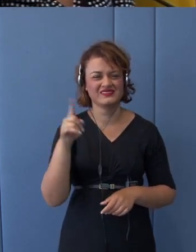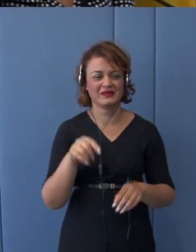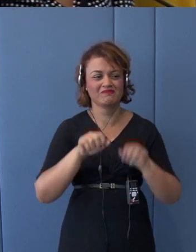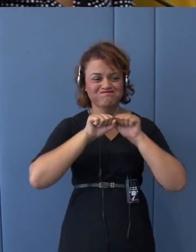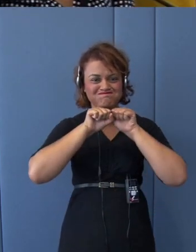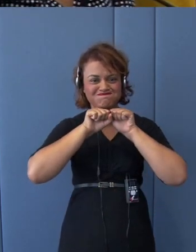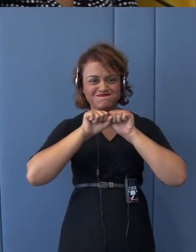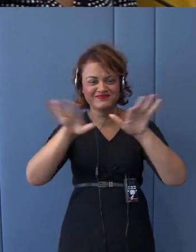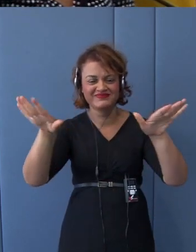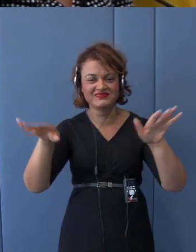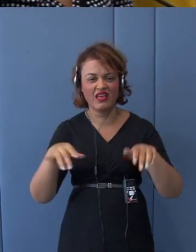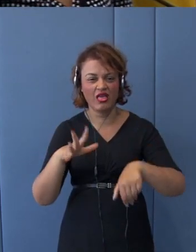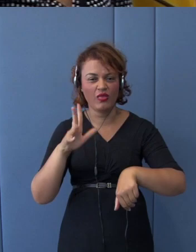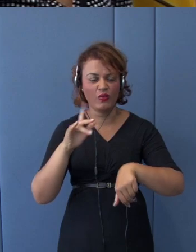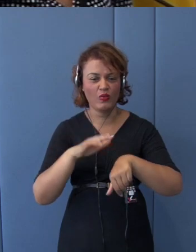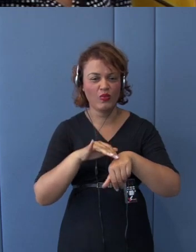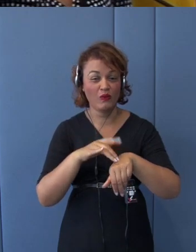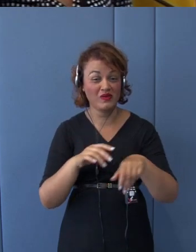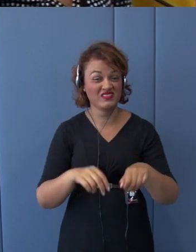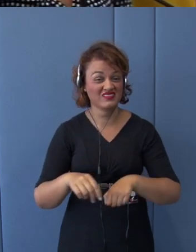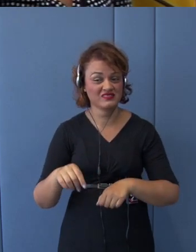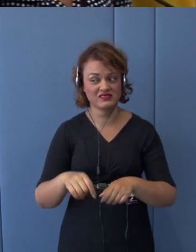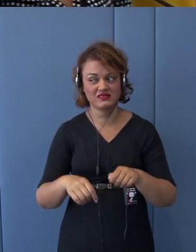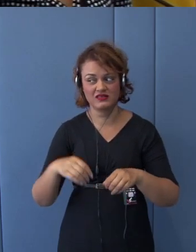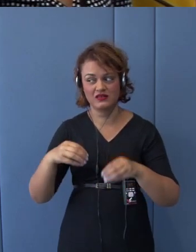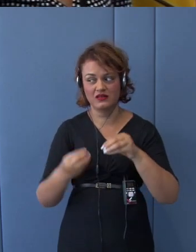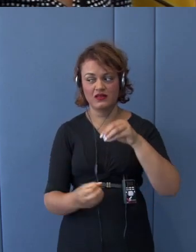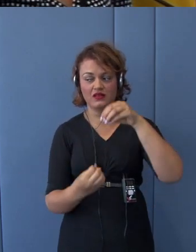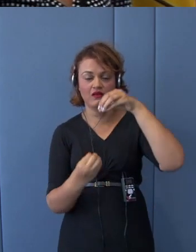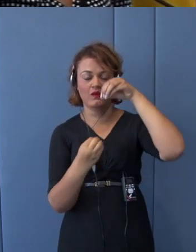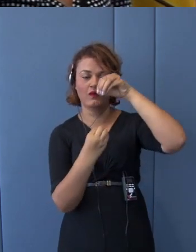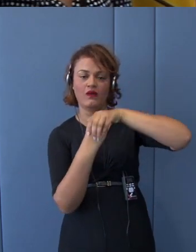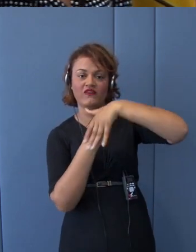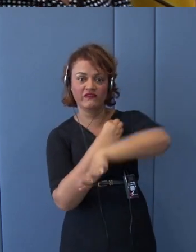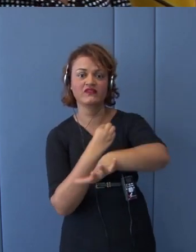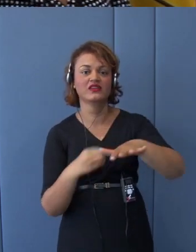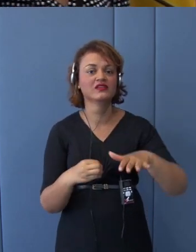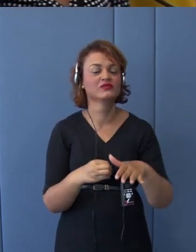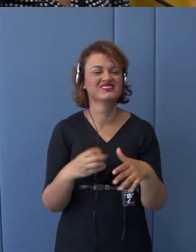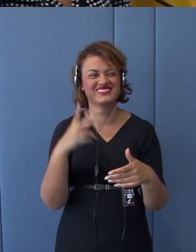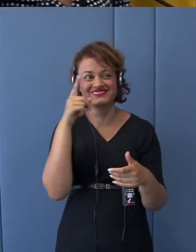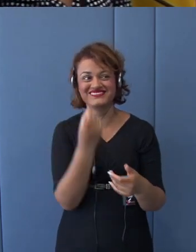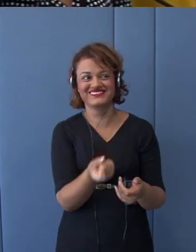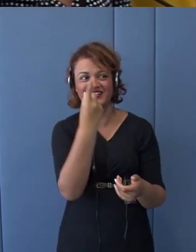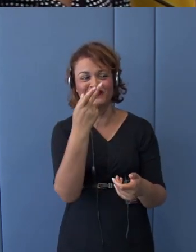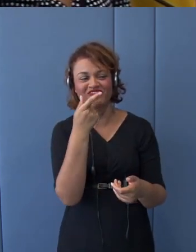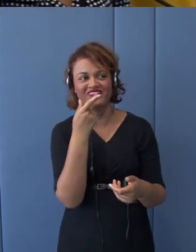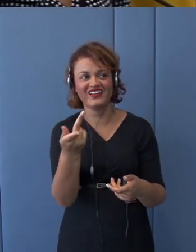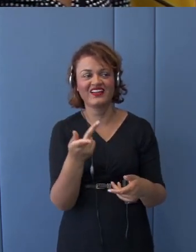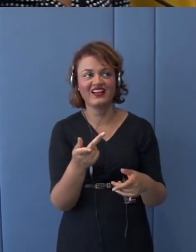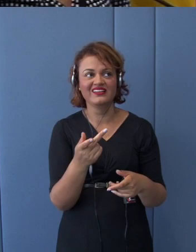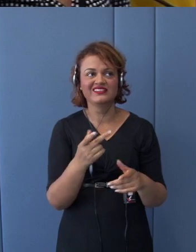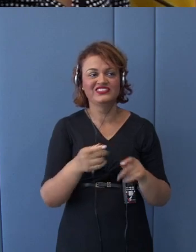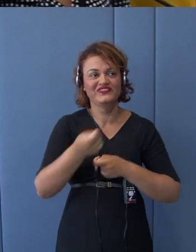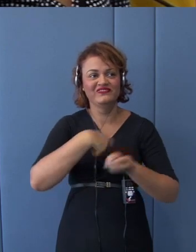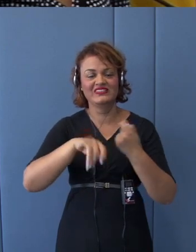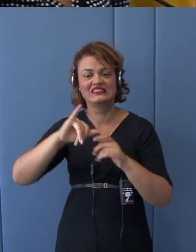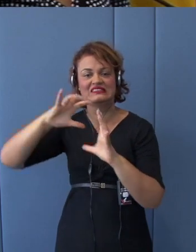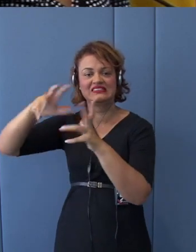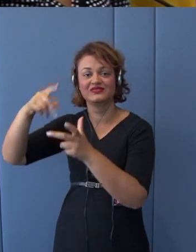might feel a little bit awkward to speak about international trade, because that's the other side of the same coin,